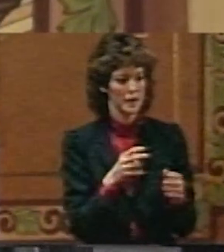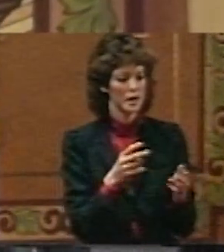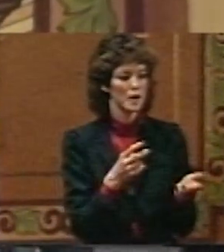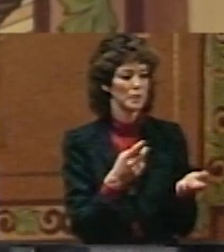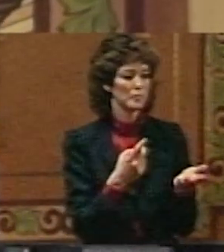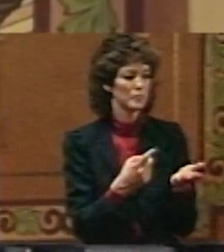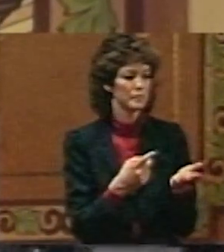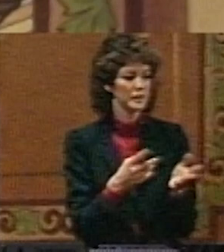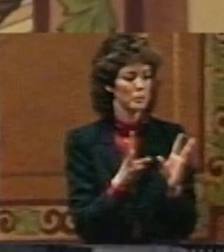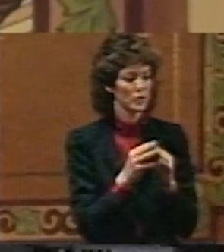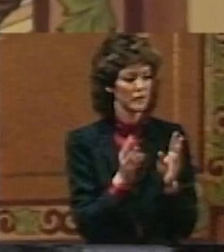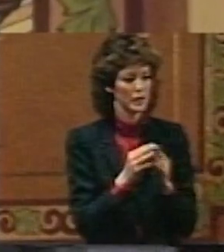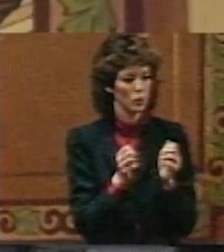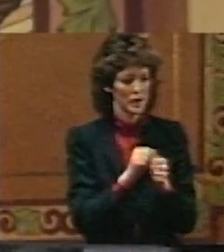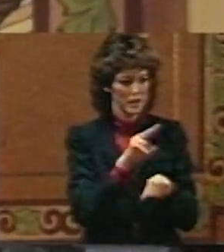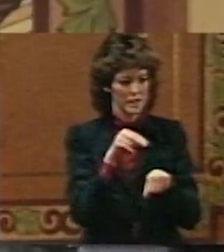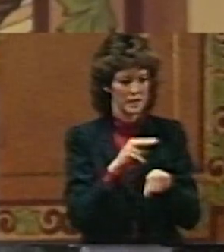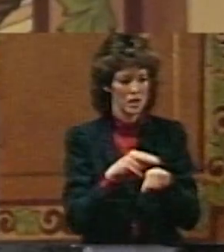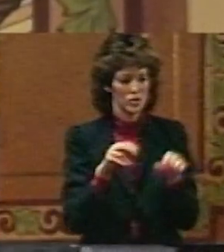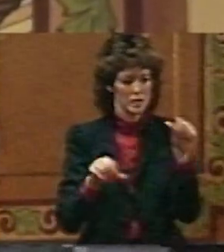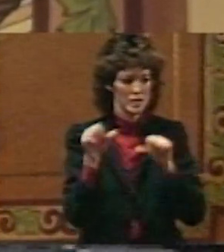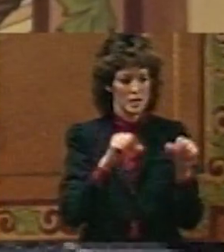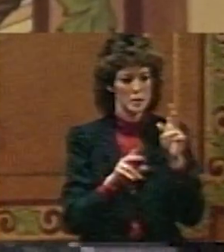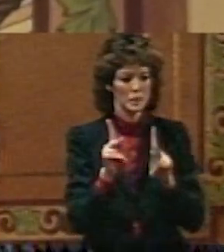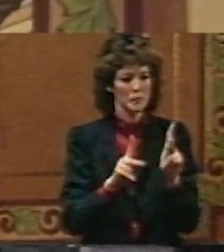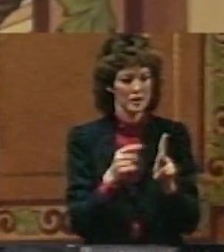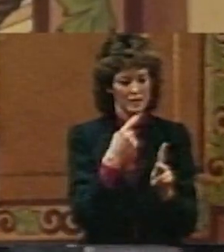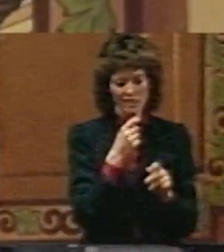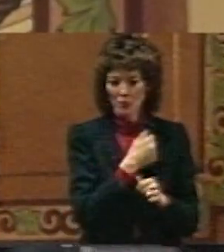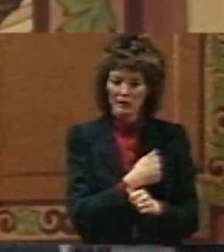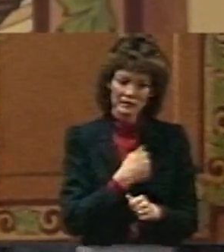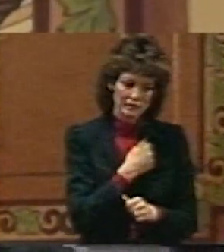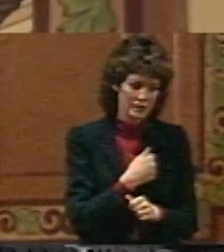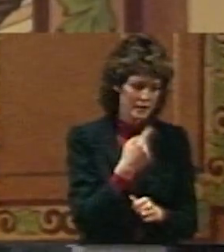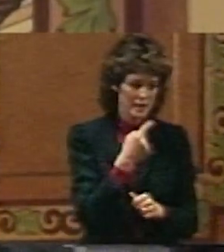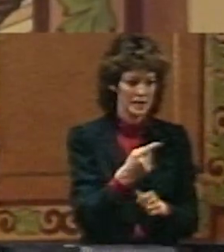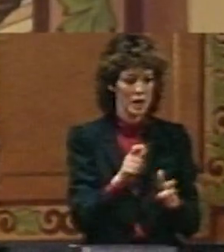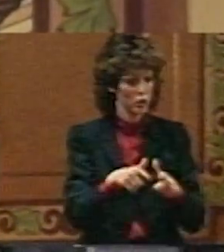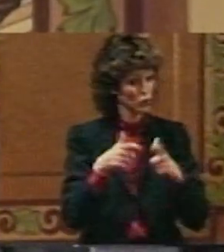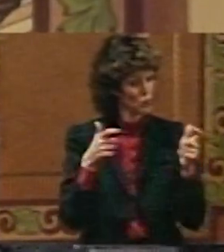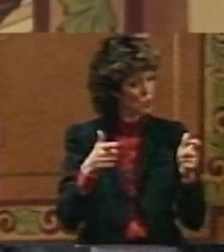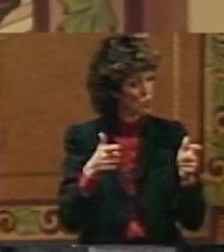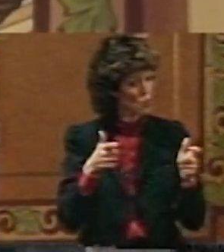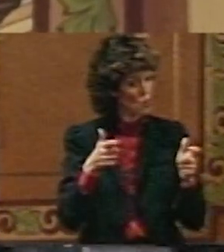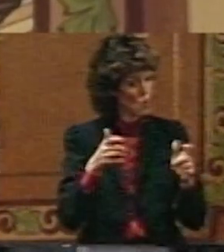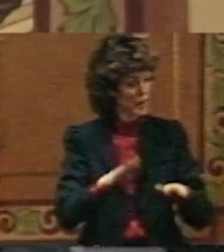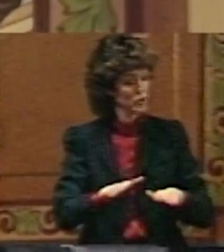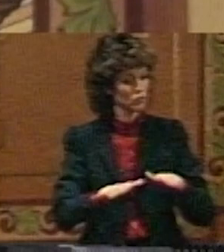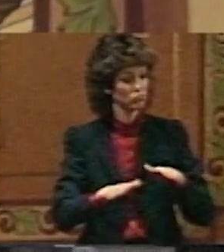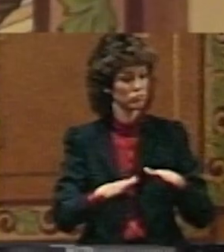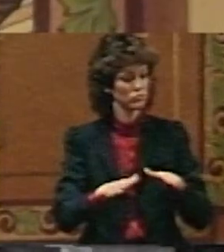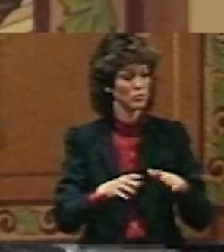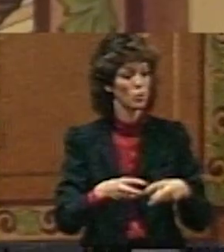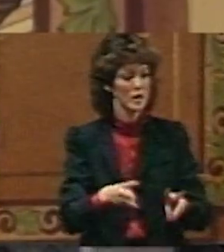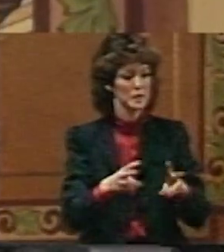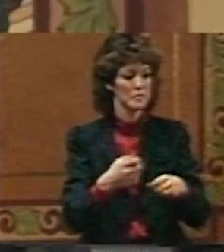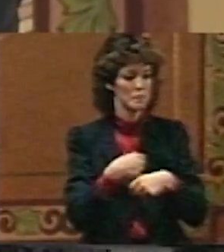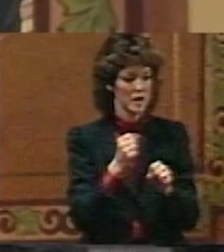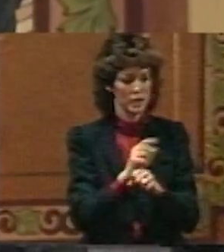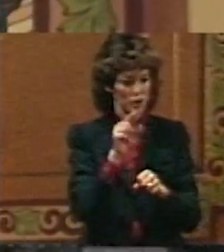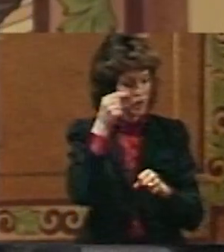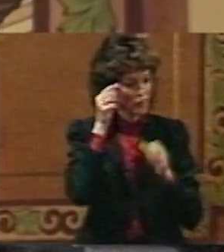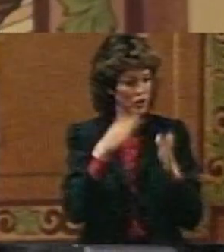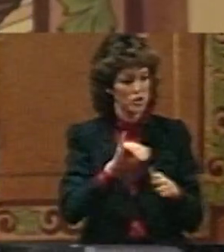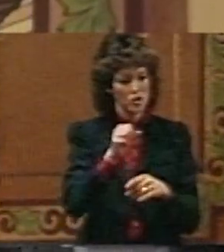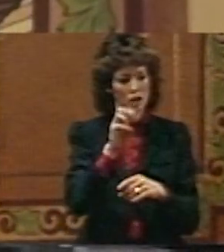National Science Foundation people, and they were apologetic, and they said great strides have been made. Governor Janklow has come before this body